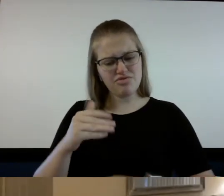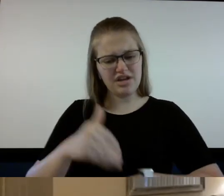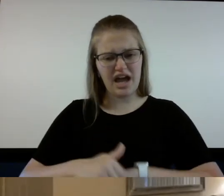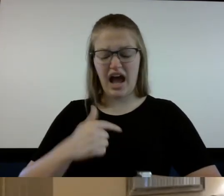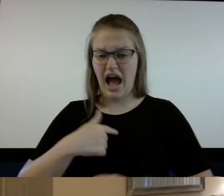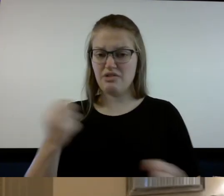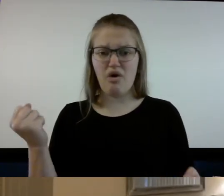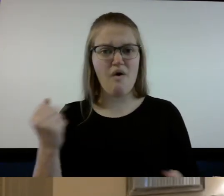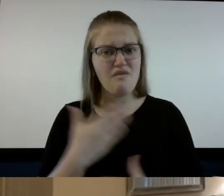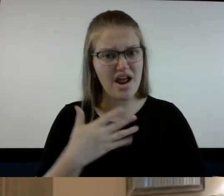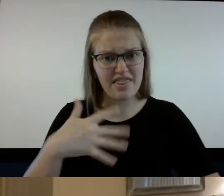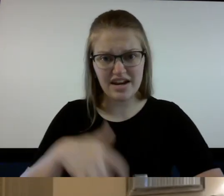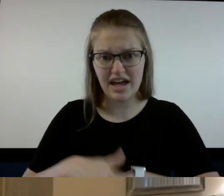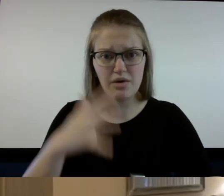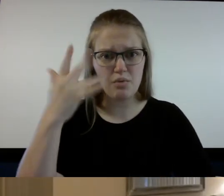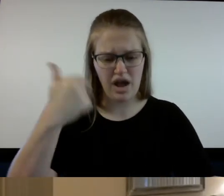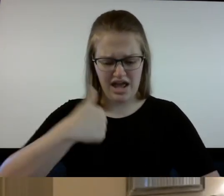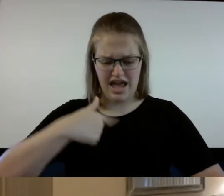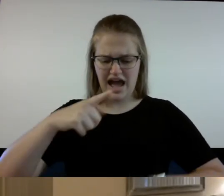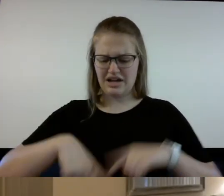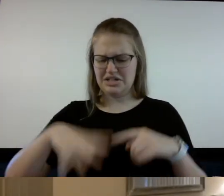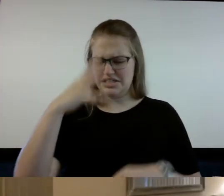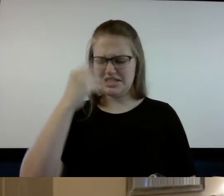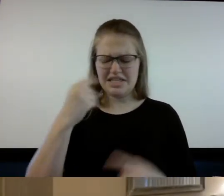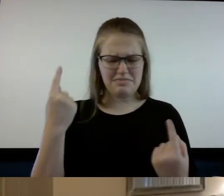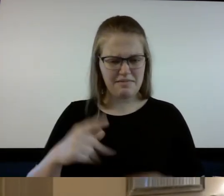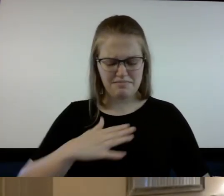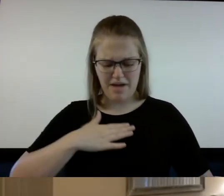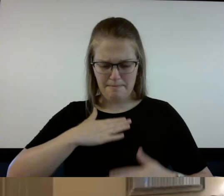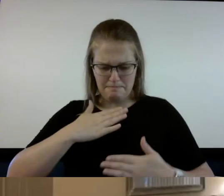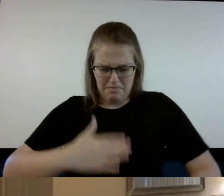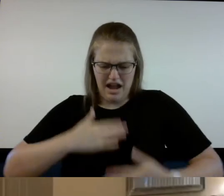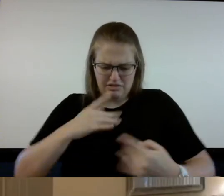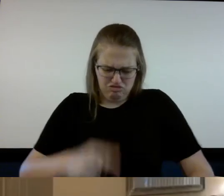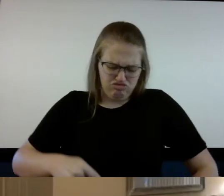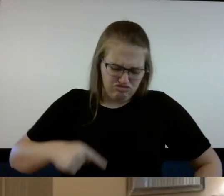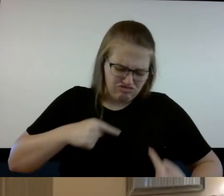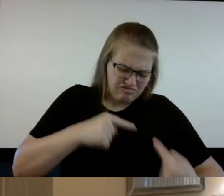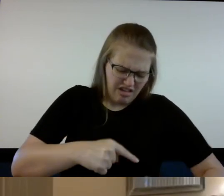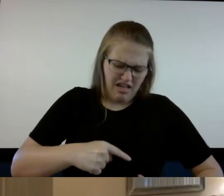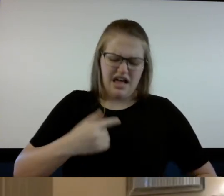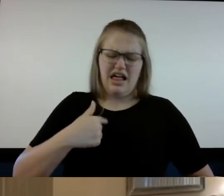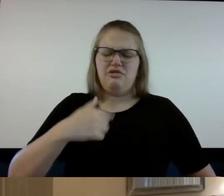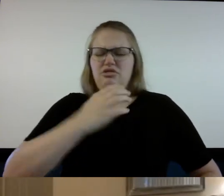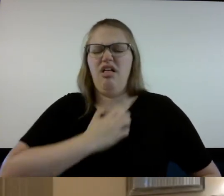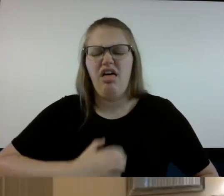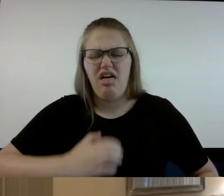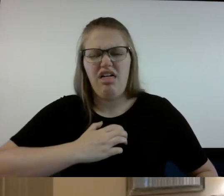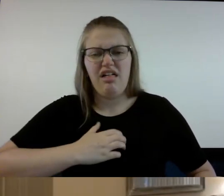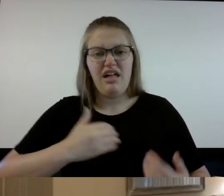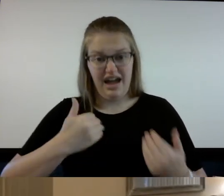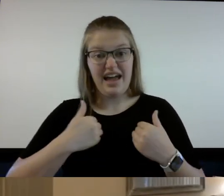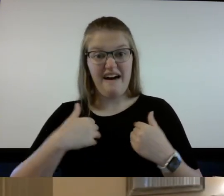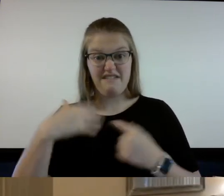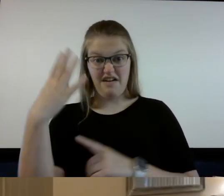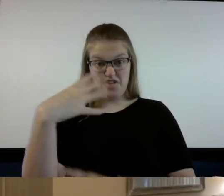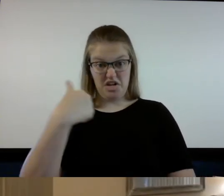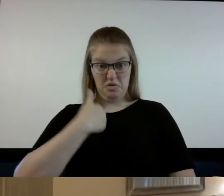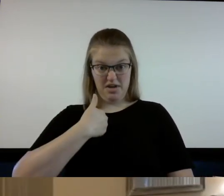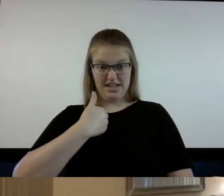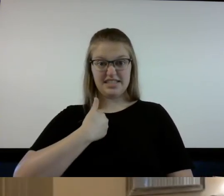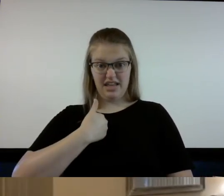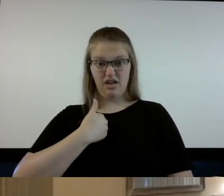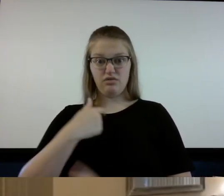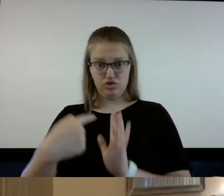because I couldn't sleep and my body would attack itself and my body would go into convulsions I got video showing it it was